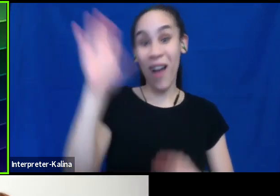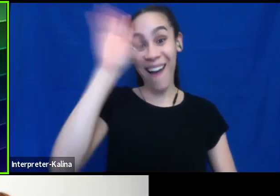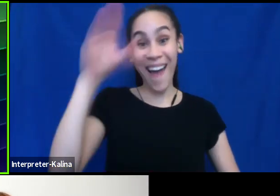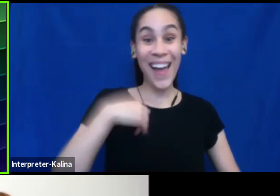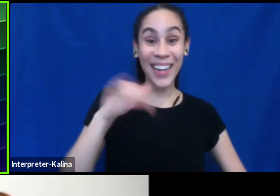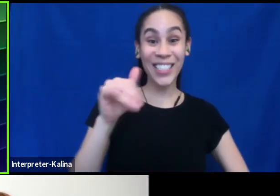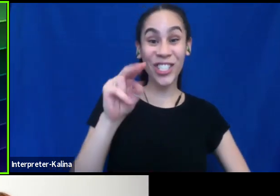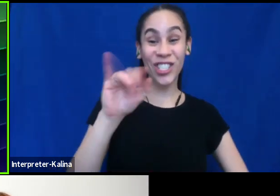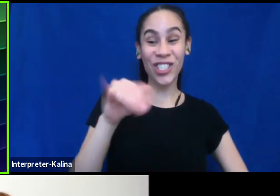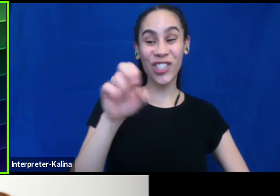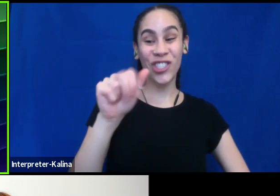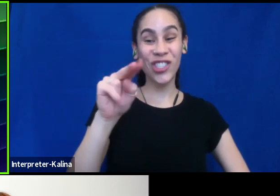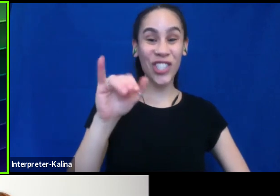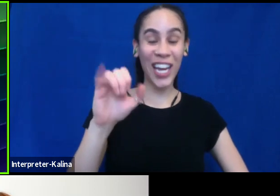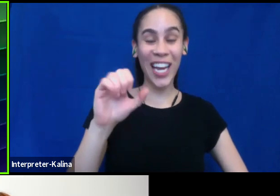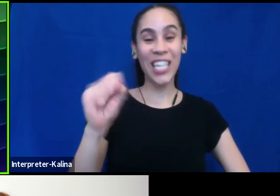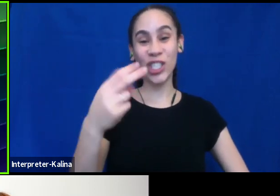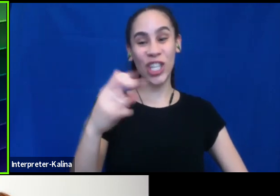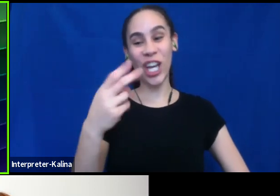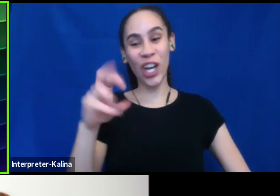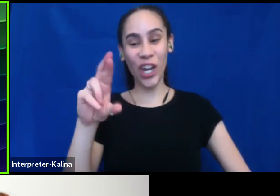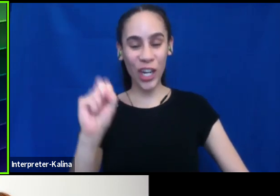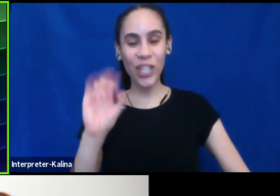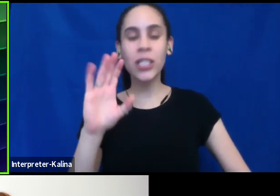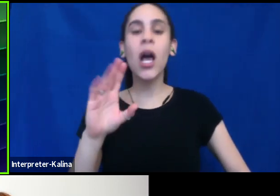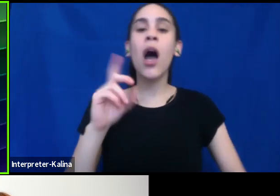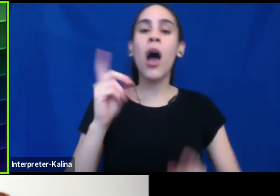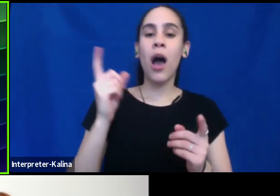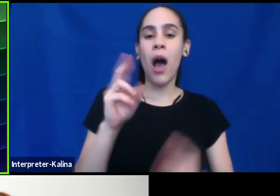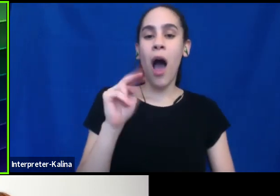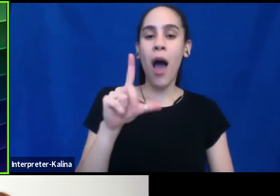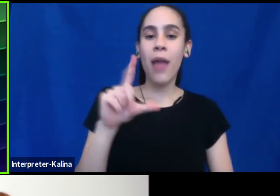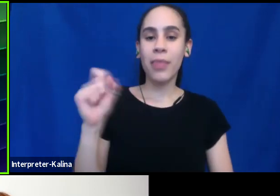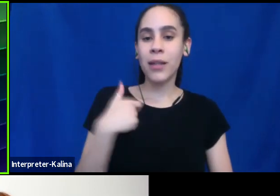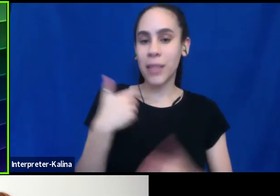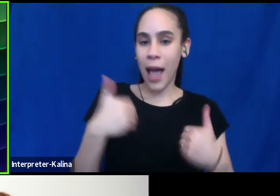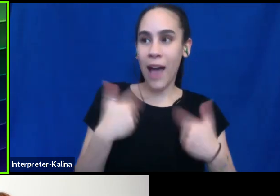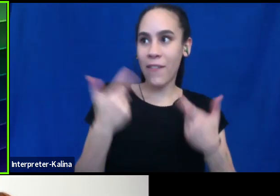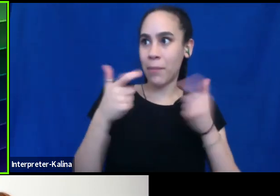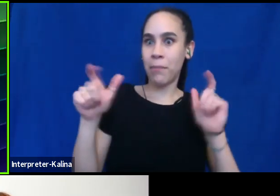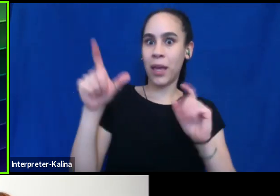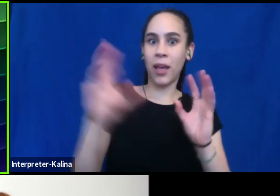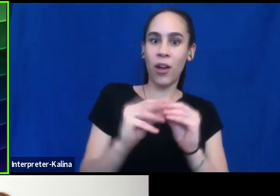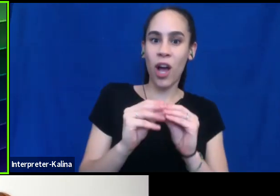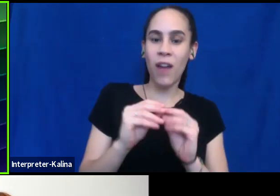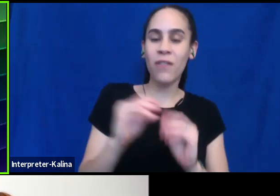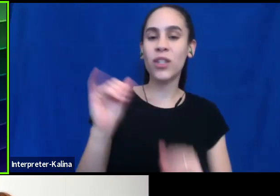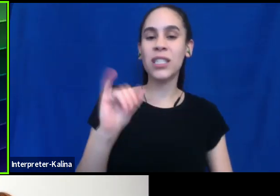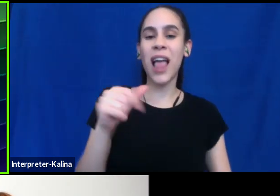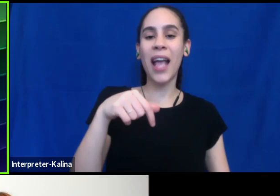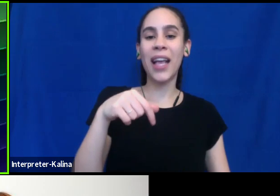change, the big LGBTQ conference where you actually do walk around saying that. And it's kind of cool. It's like queer planet.